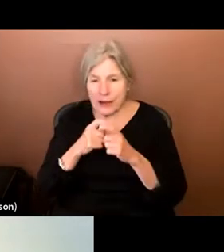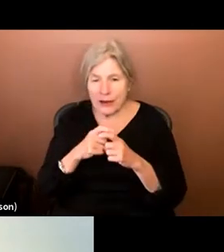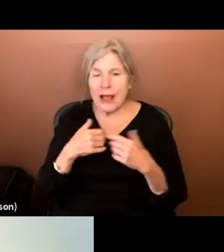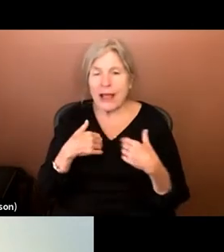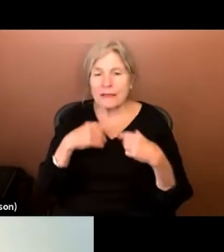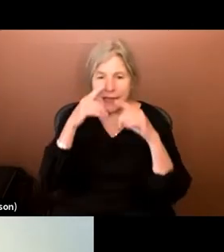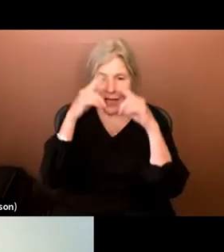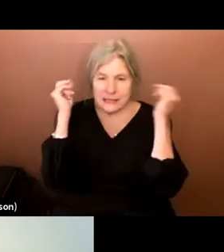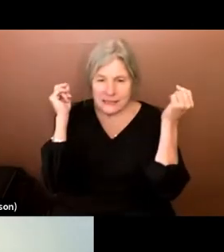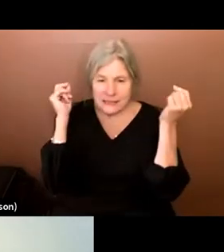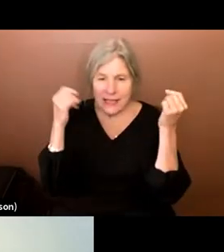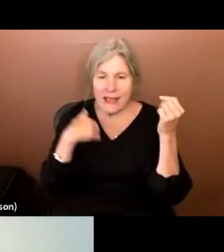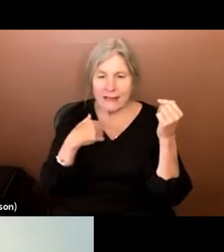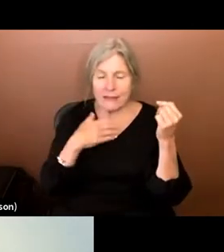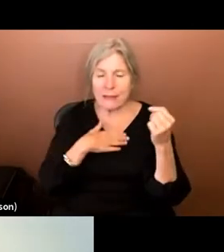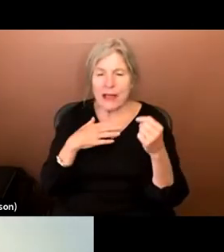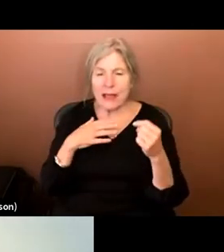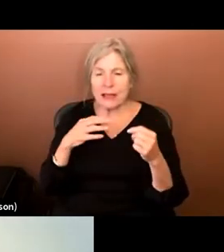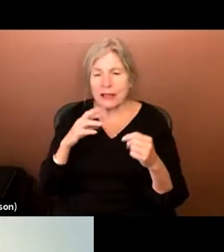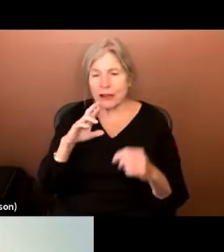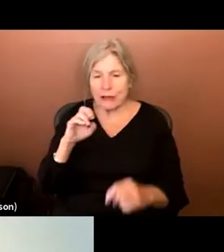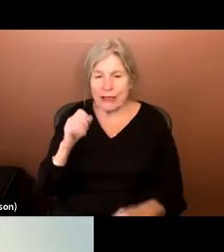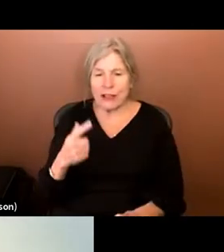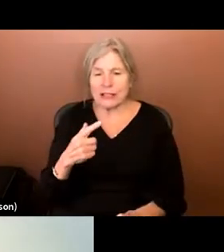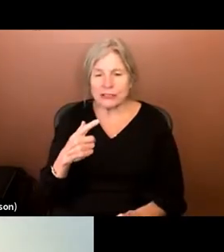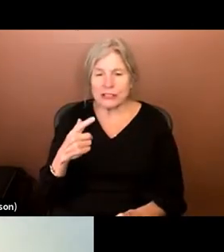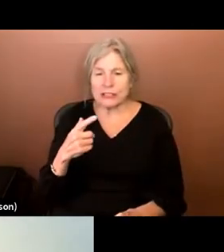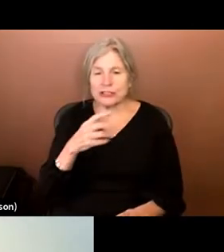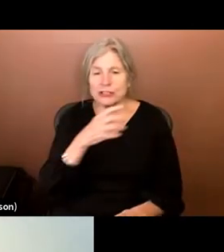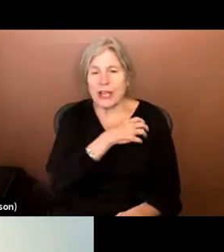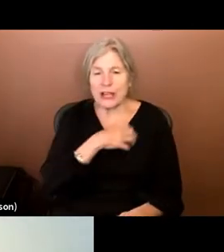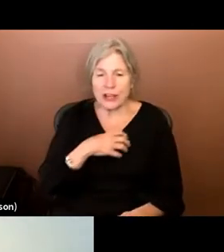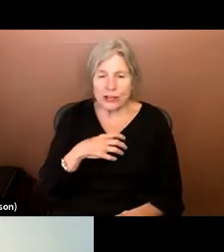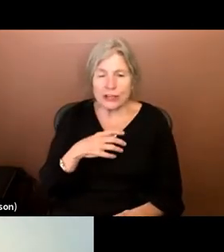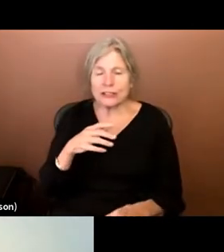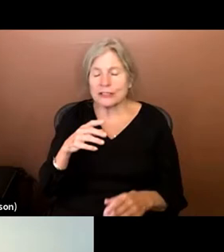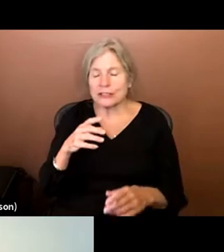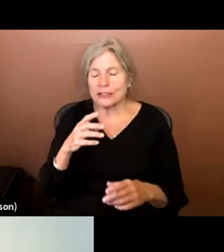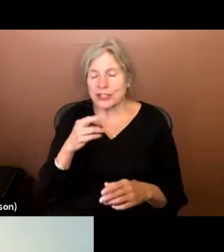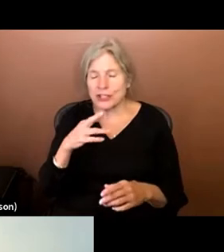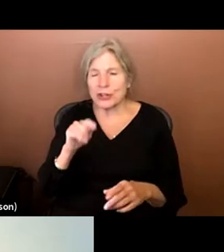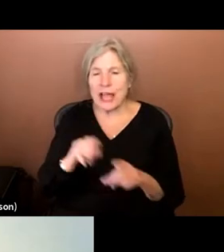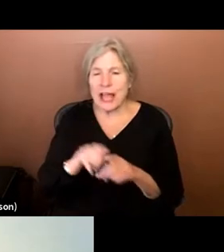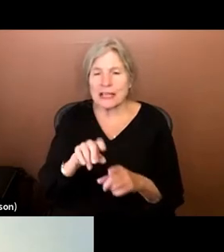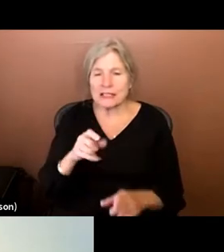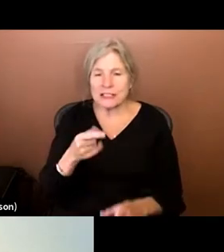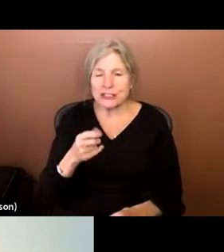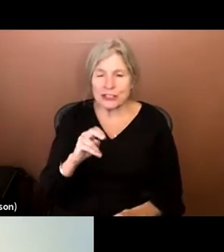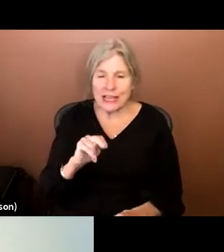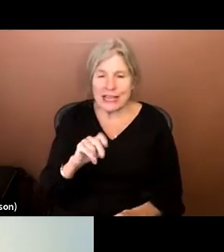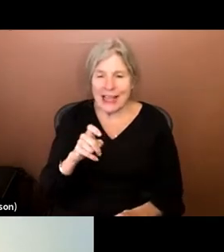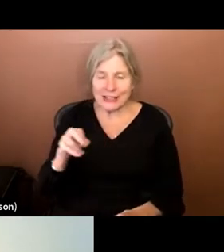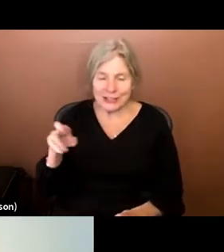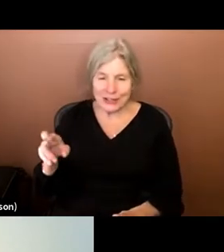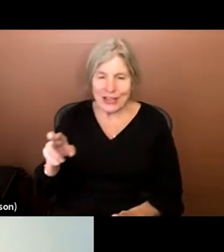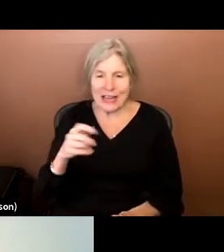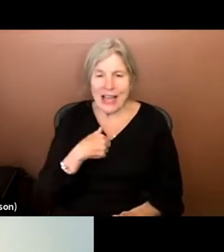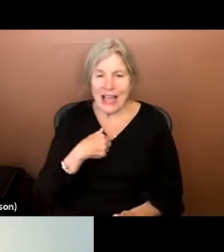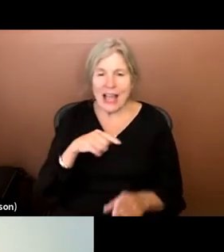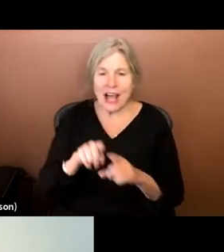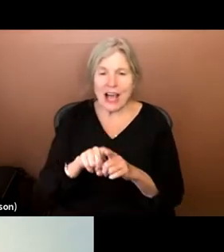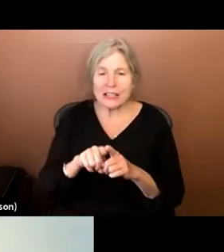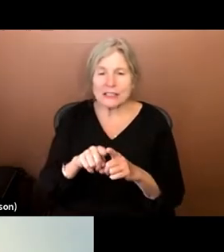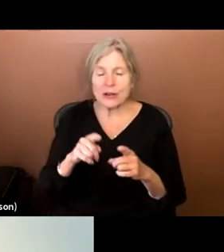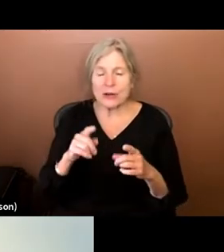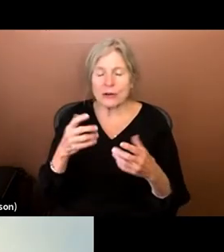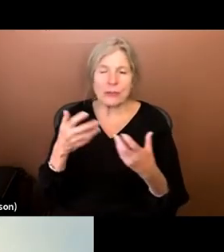my regulation checkered shirt as a Gen Xer issued at birth. And I'm also pairing it